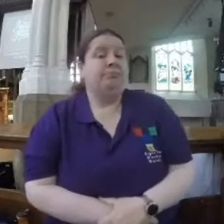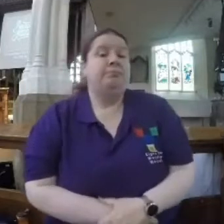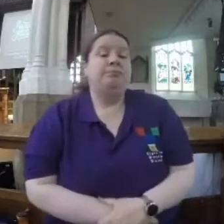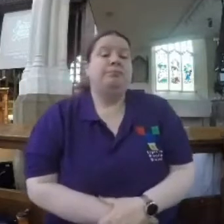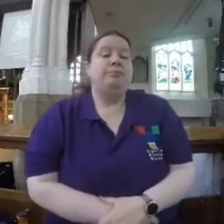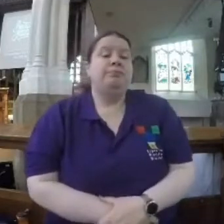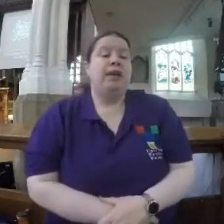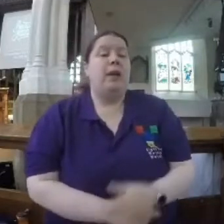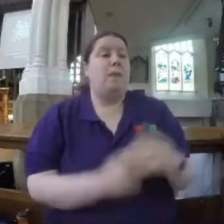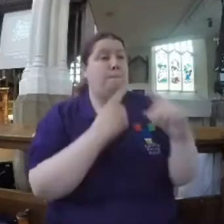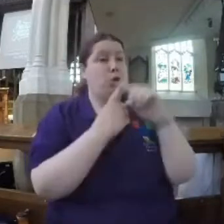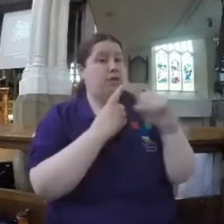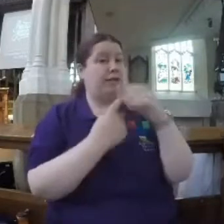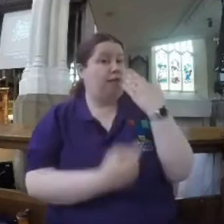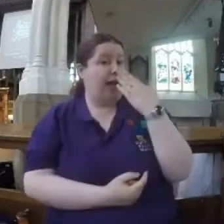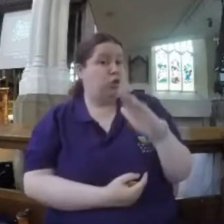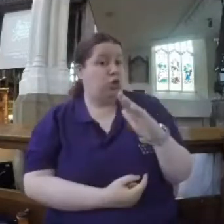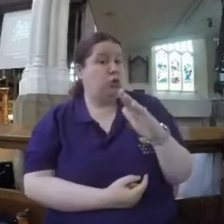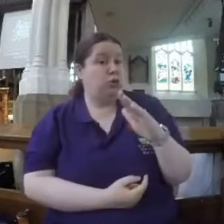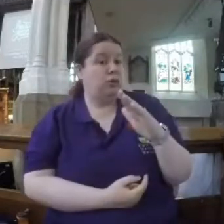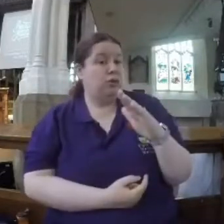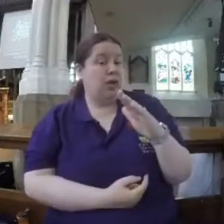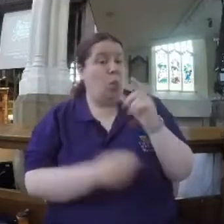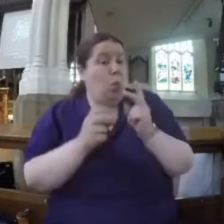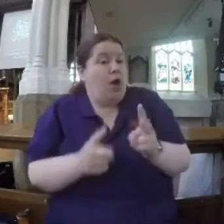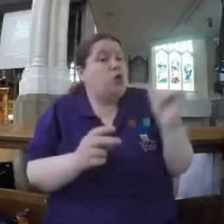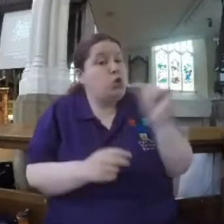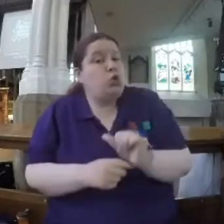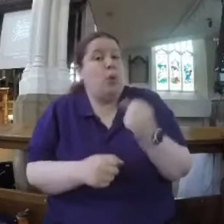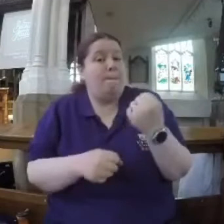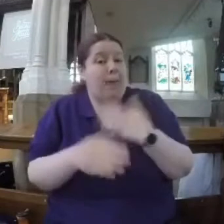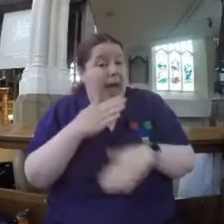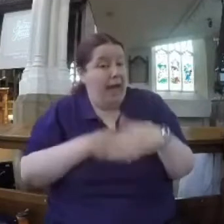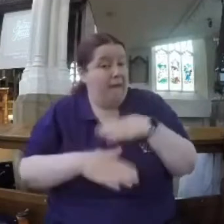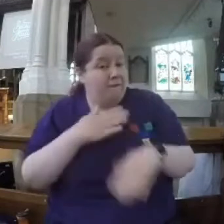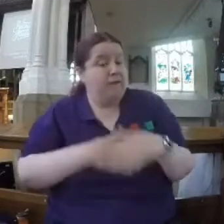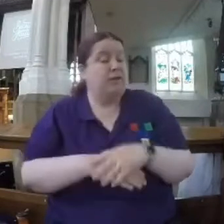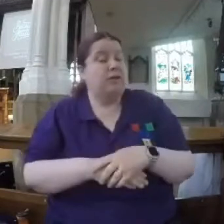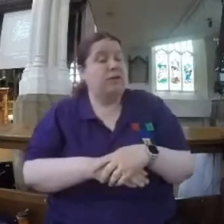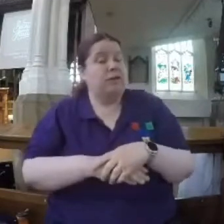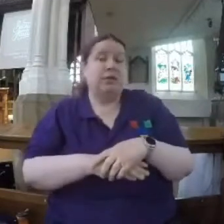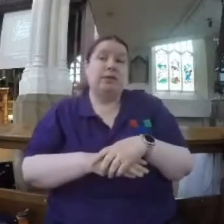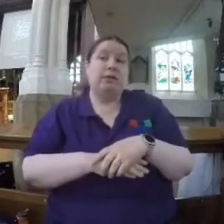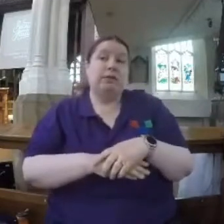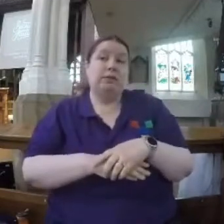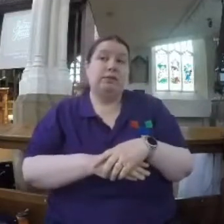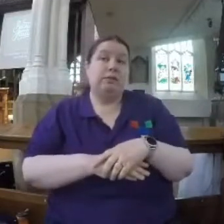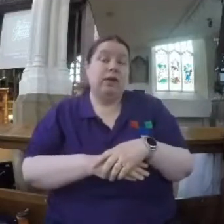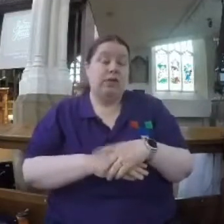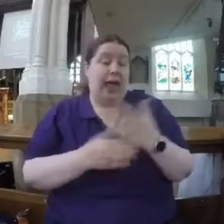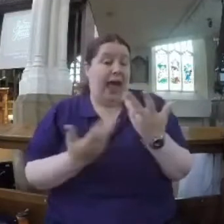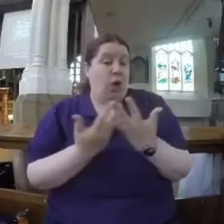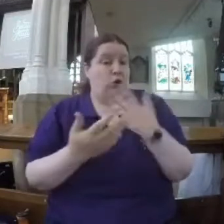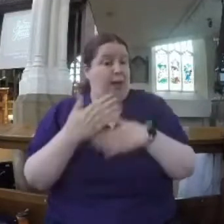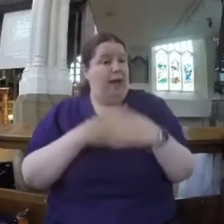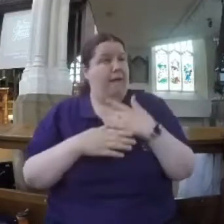The Beatitudes are Beatitudes. The kind of way we need to be.